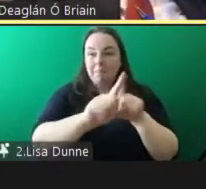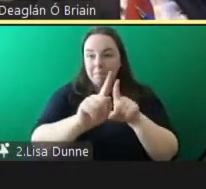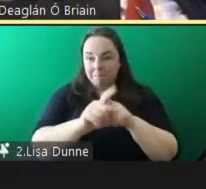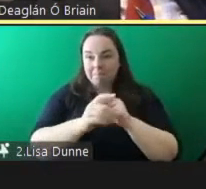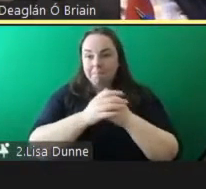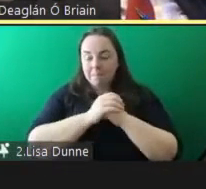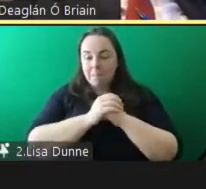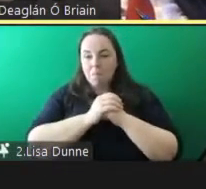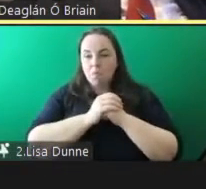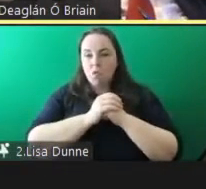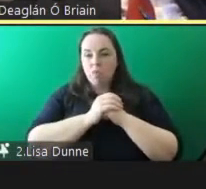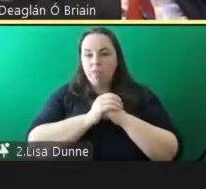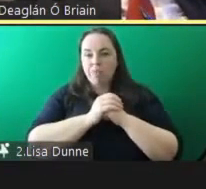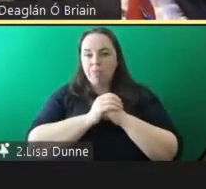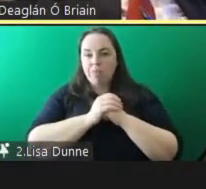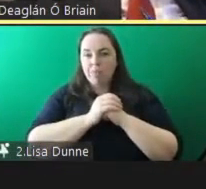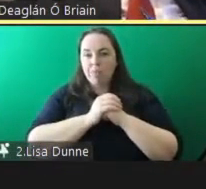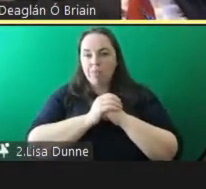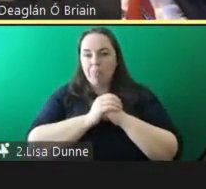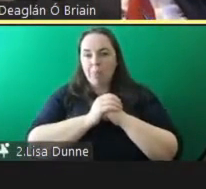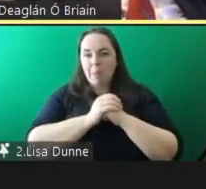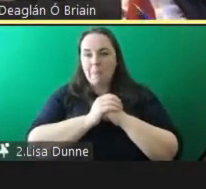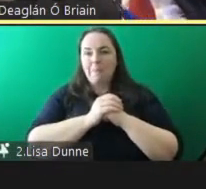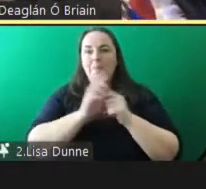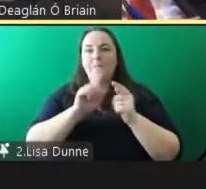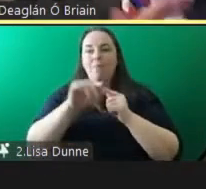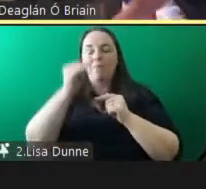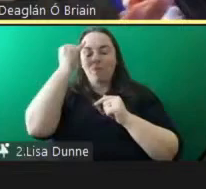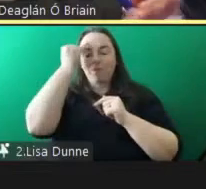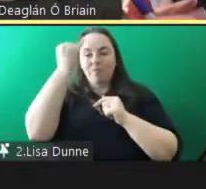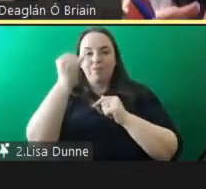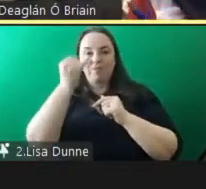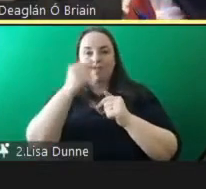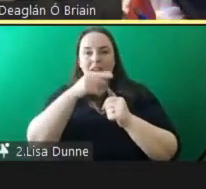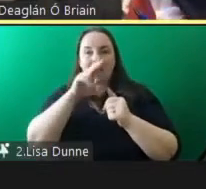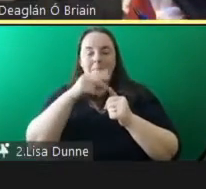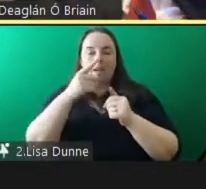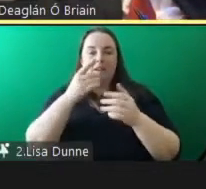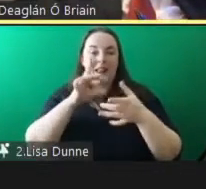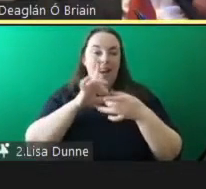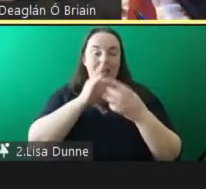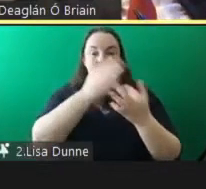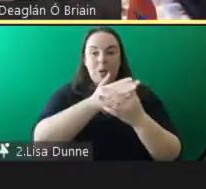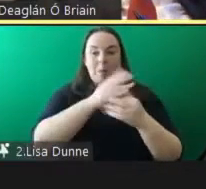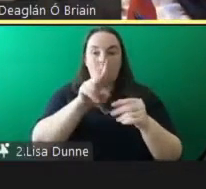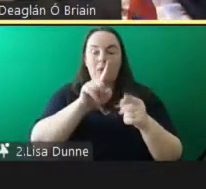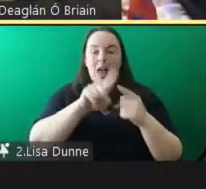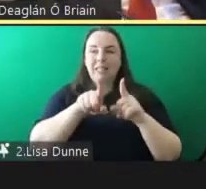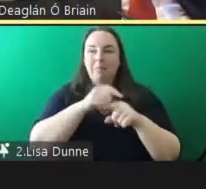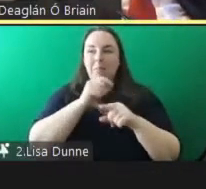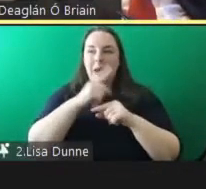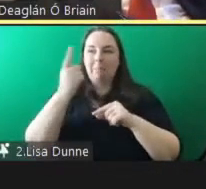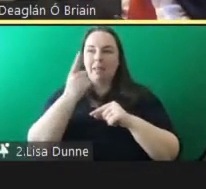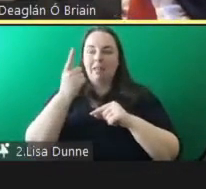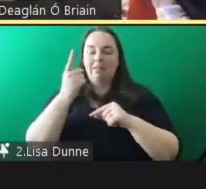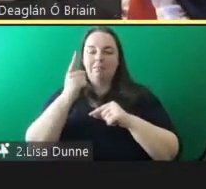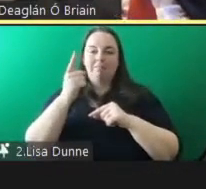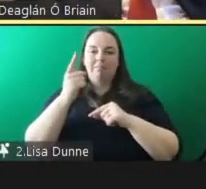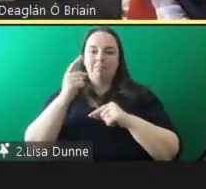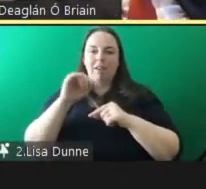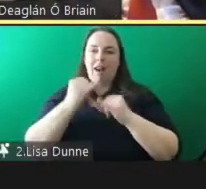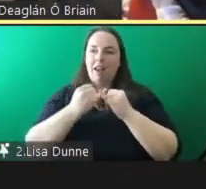and the concept of an intermediary on the other so these are two distinct things the supports we provide